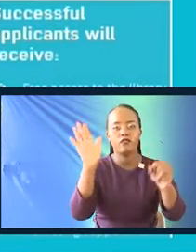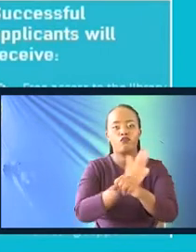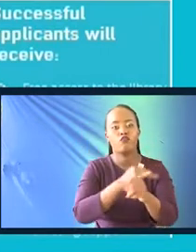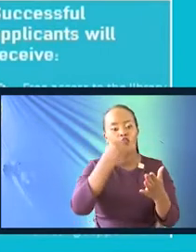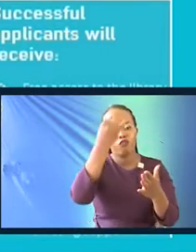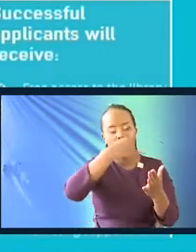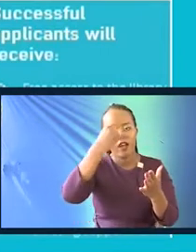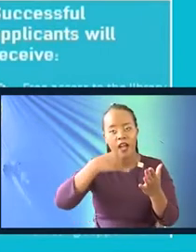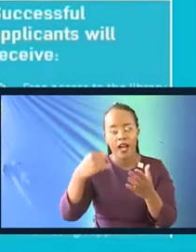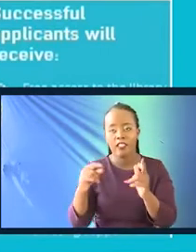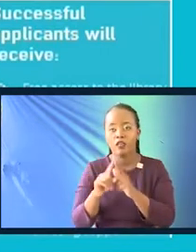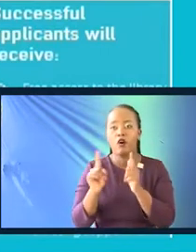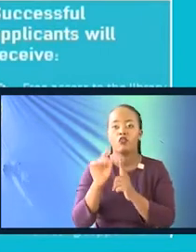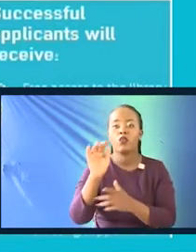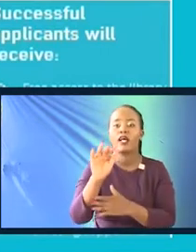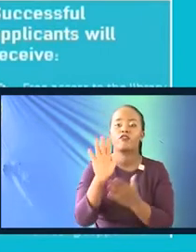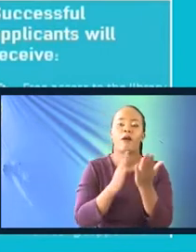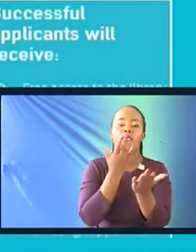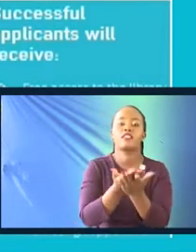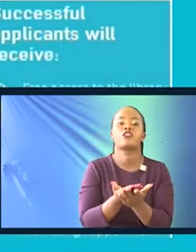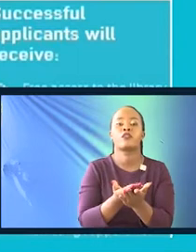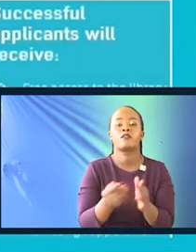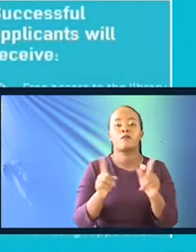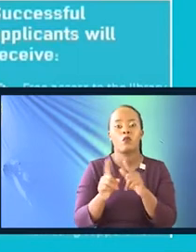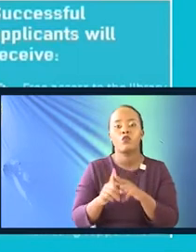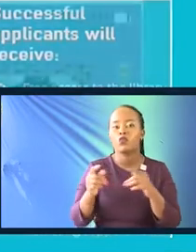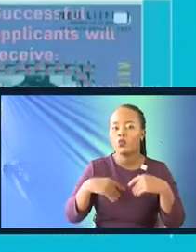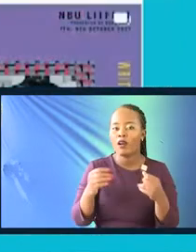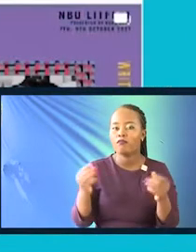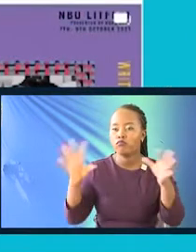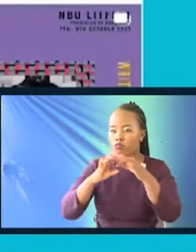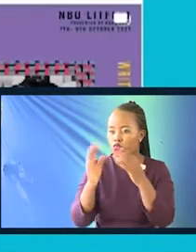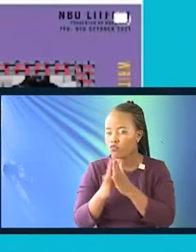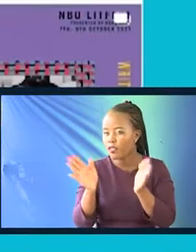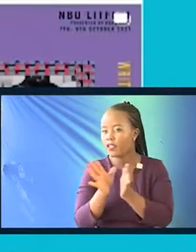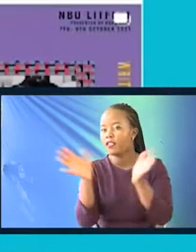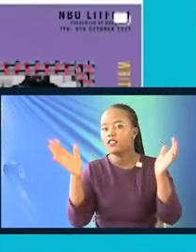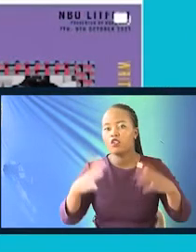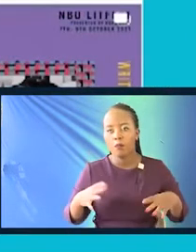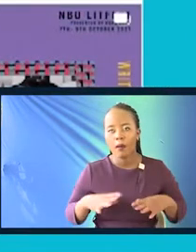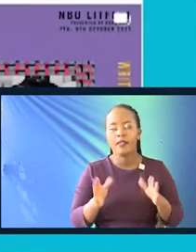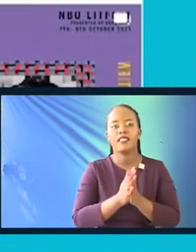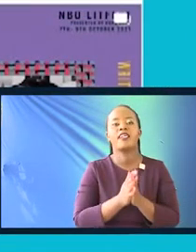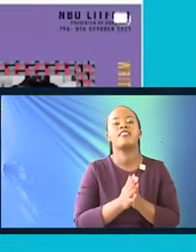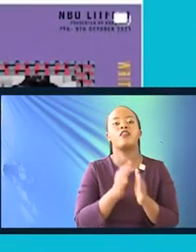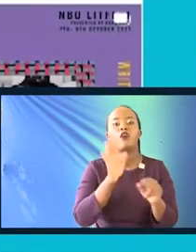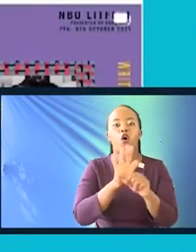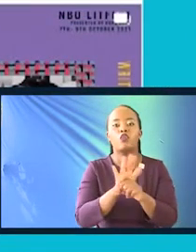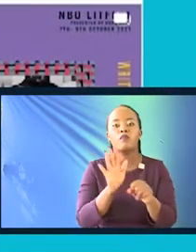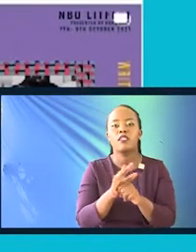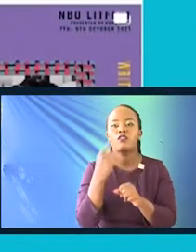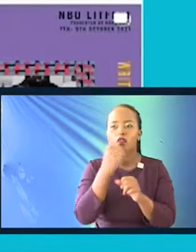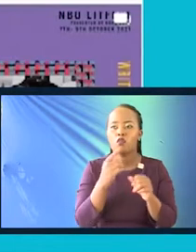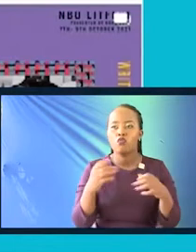also do huge call for applications so that we can co-curate events with the general public and with the artist community, and I see we're